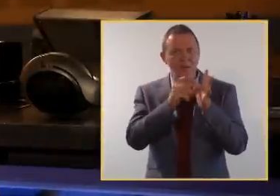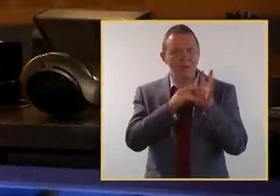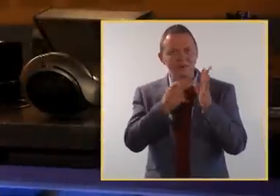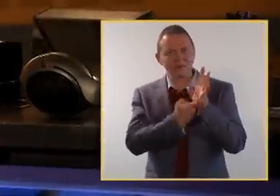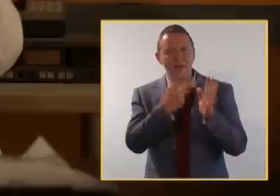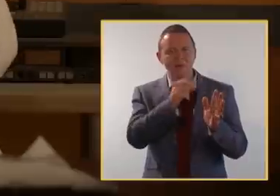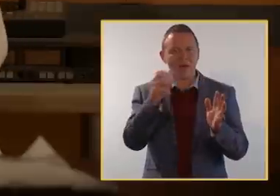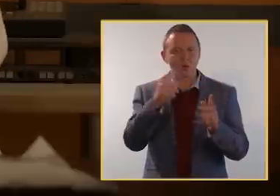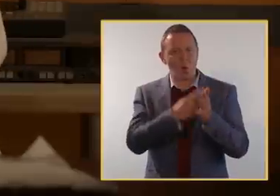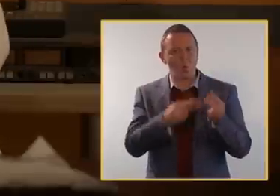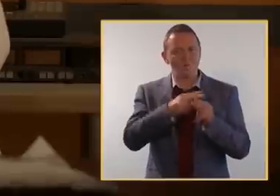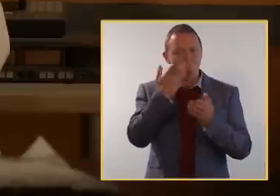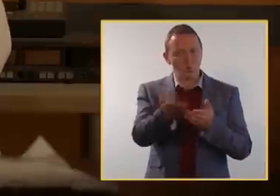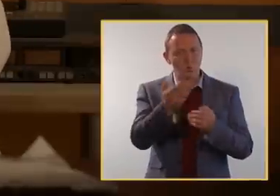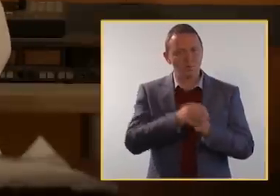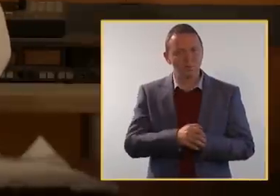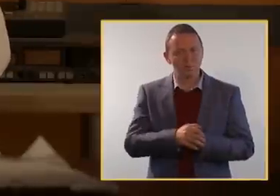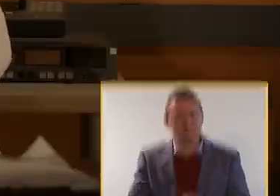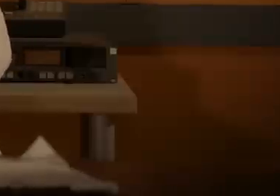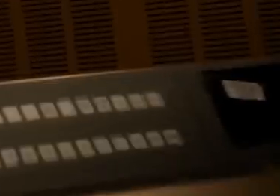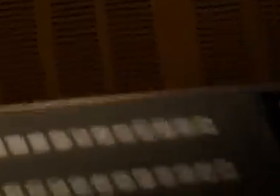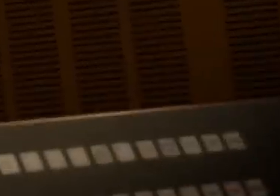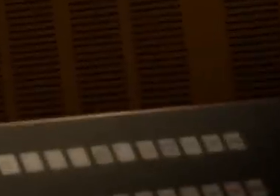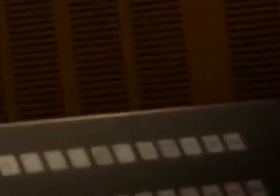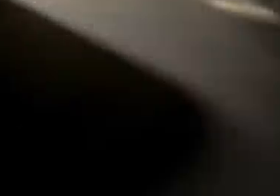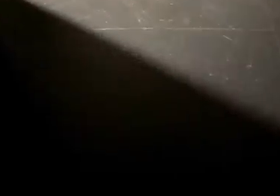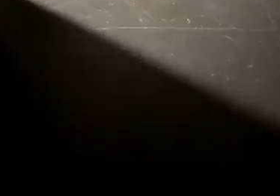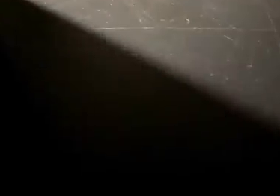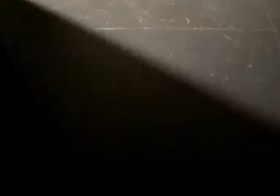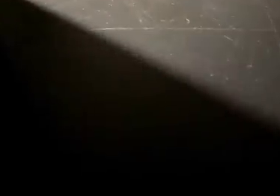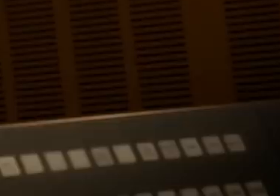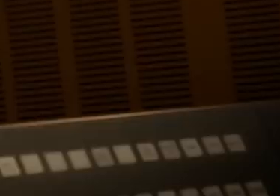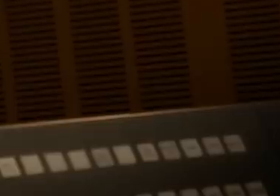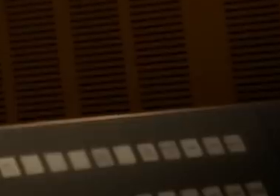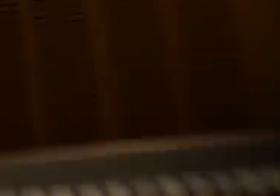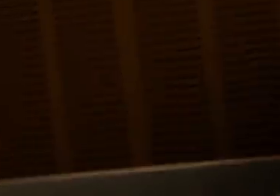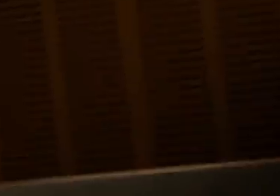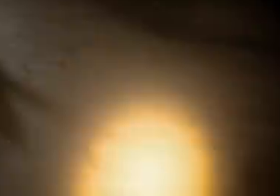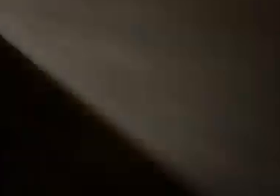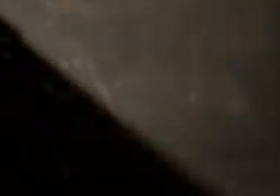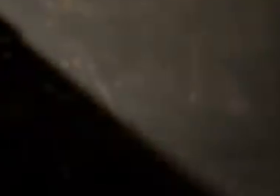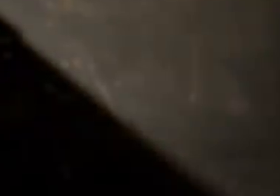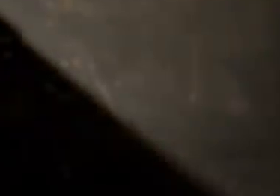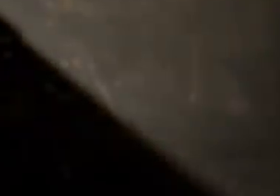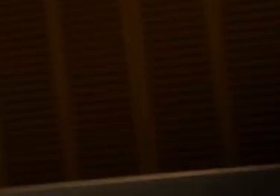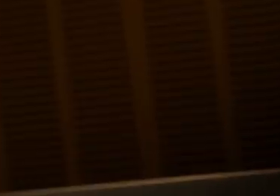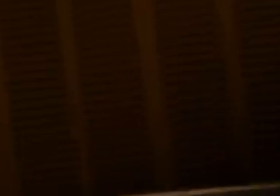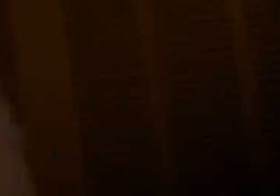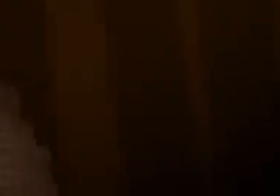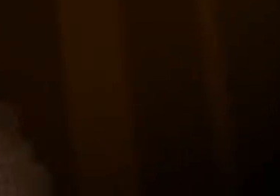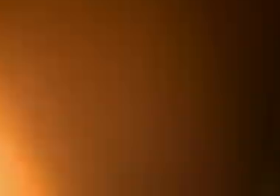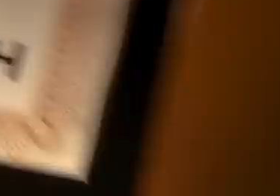really think the SoundMaster 8000 is the only product for you. SoundMaster. SoundMaster.